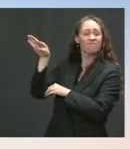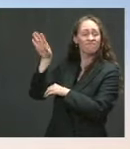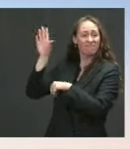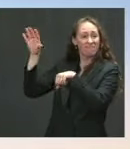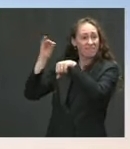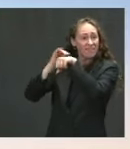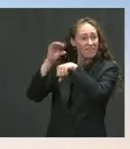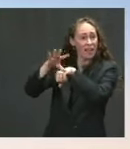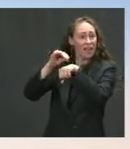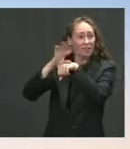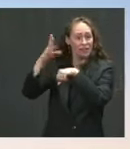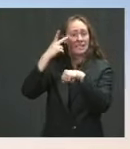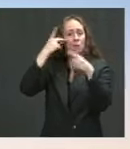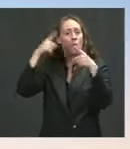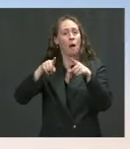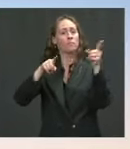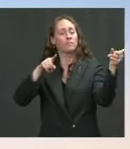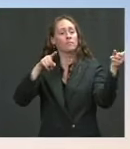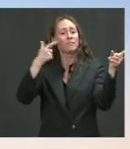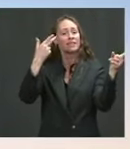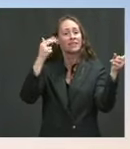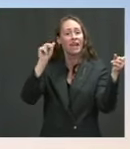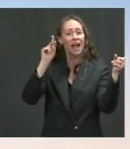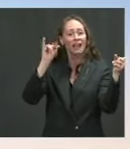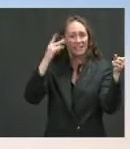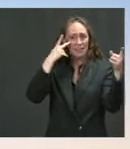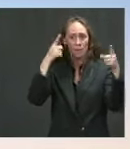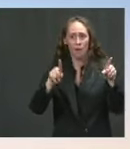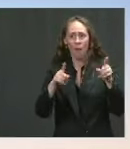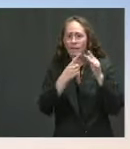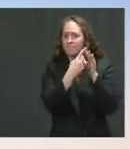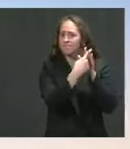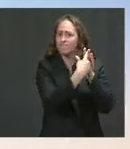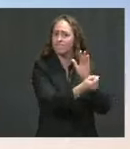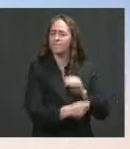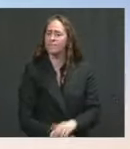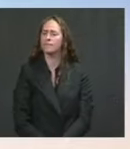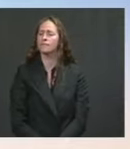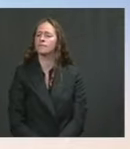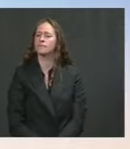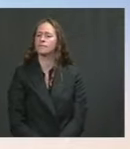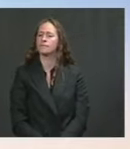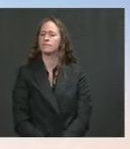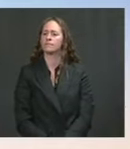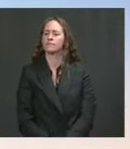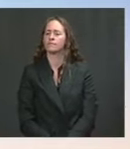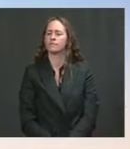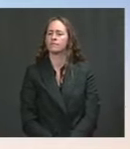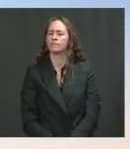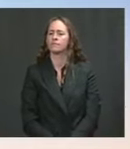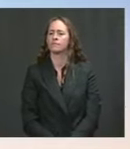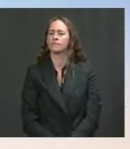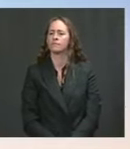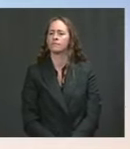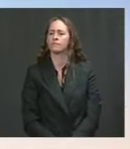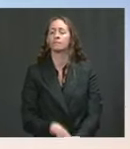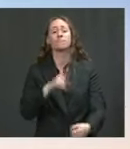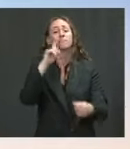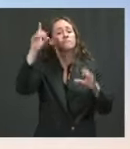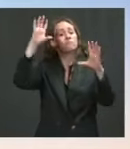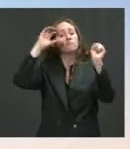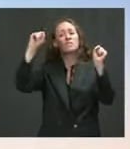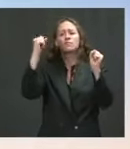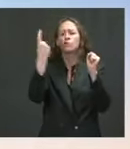reporting the facts as they unfolded. I'm not going to characterize anything about President Ghani at this point, who is no longer a factor in Afghanistan.